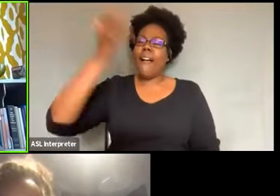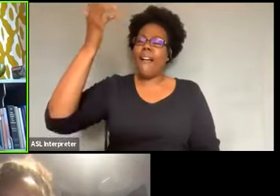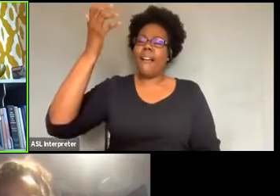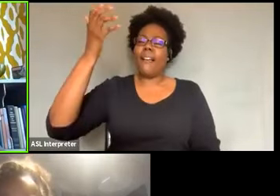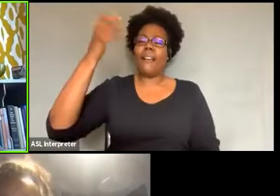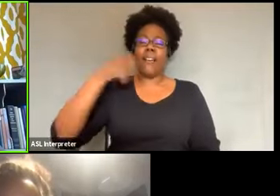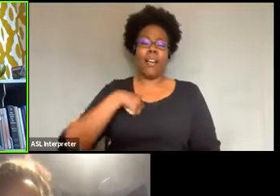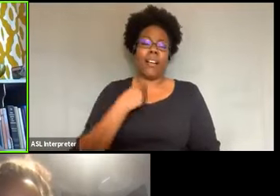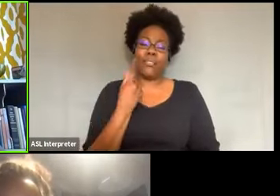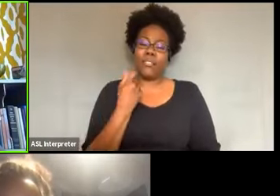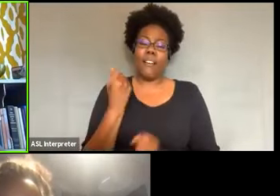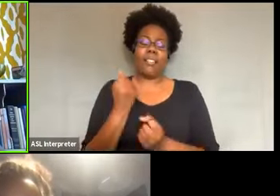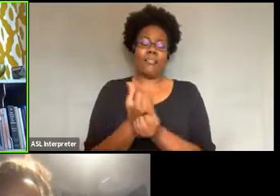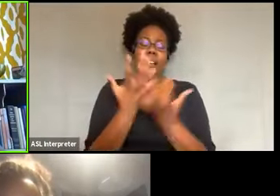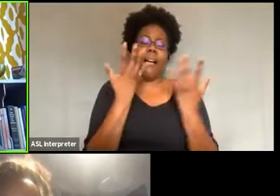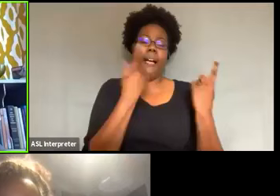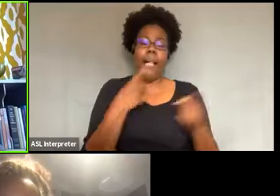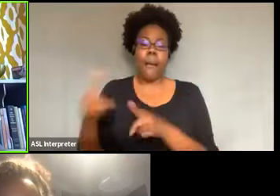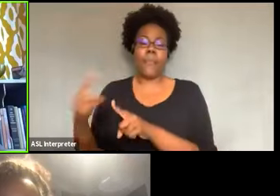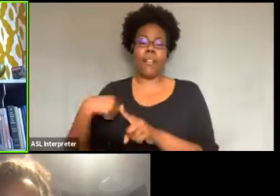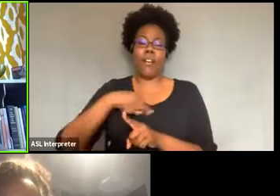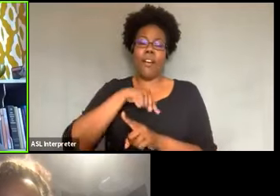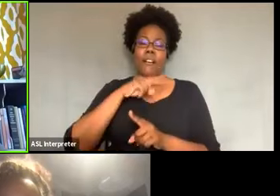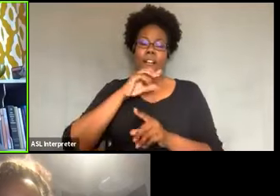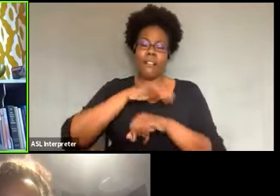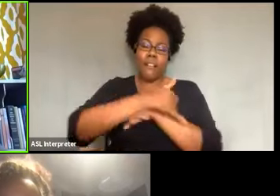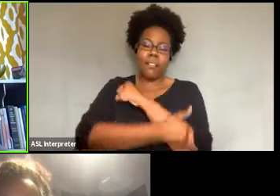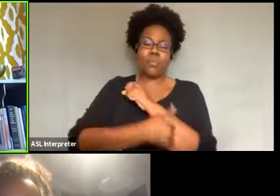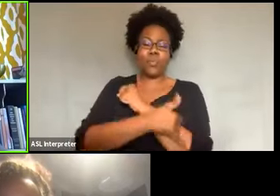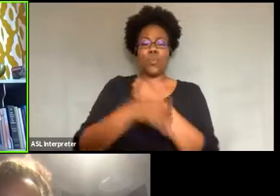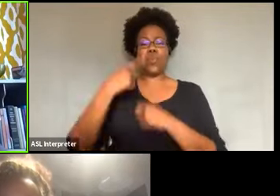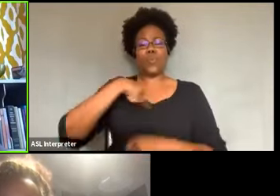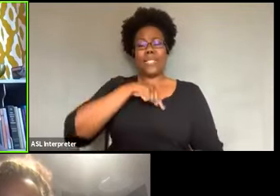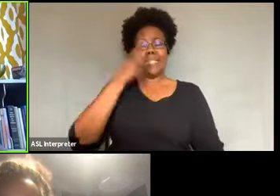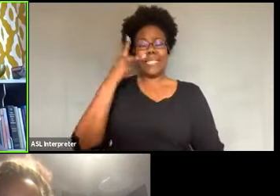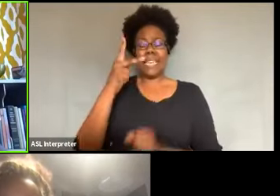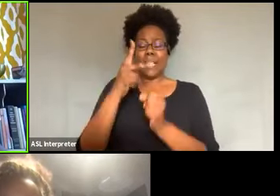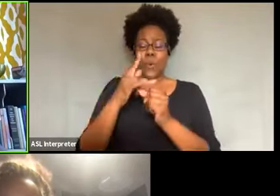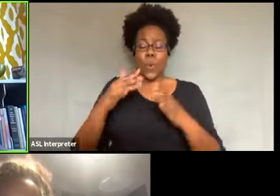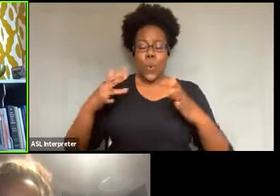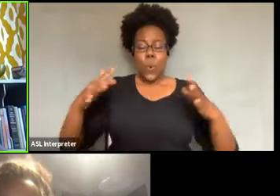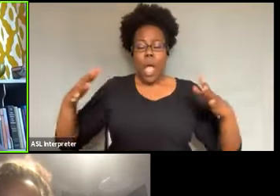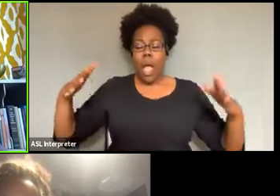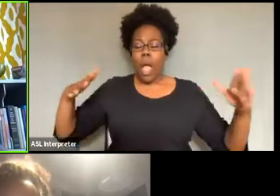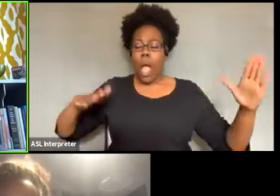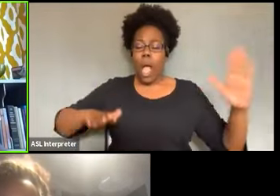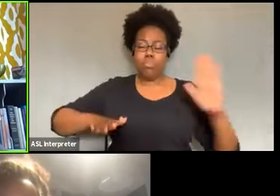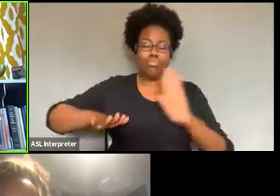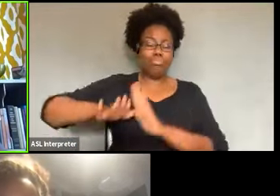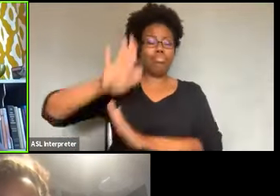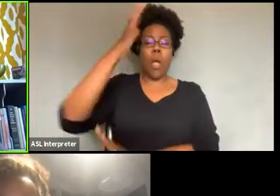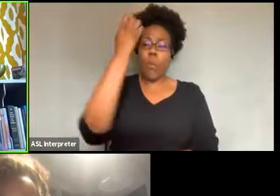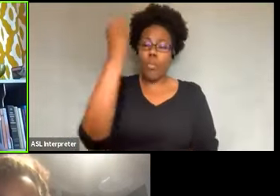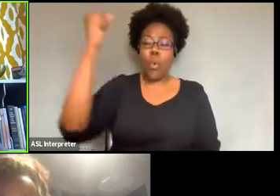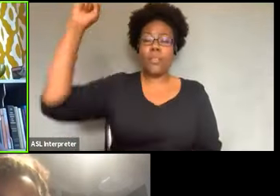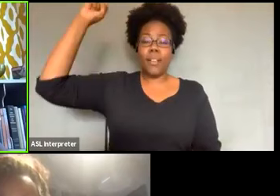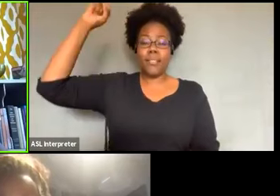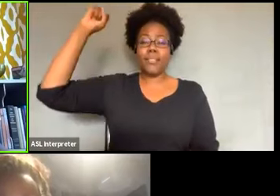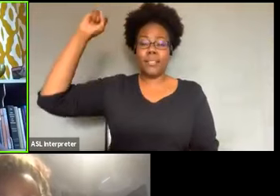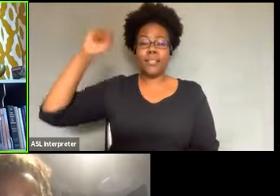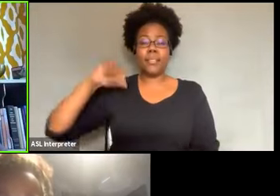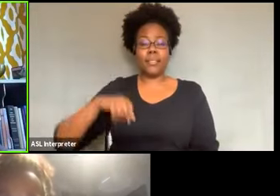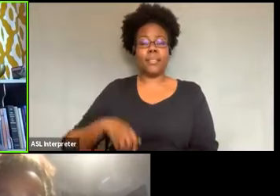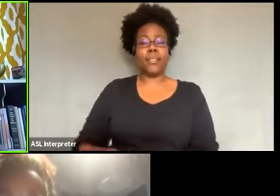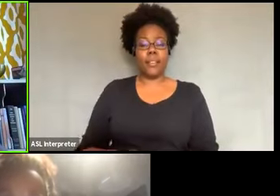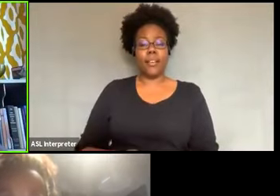country, I mean, we're seeing this gorgeous, just swelling of protests and, um, anger and